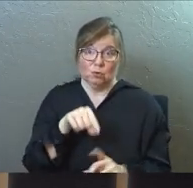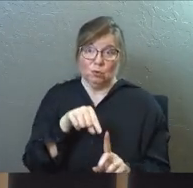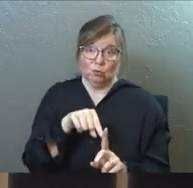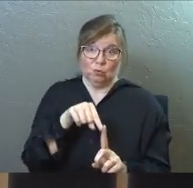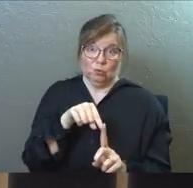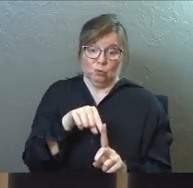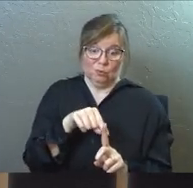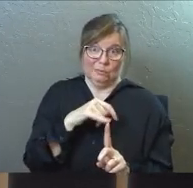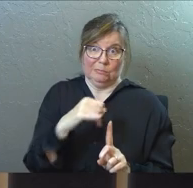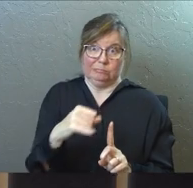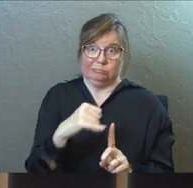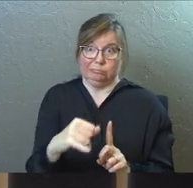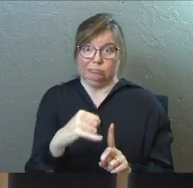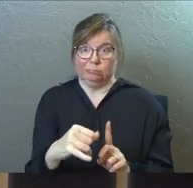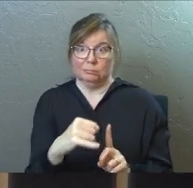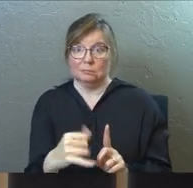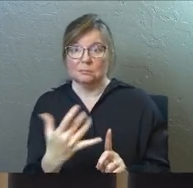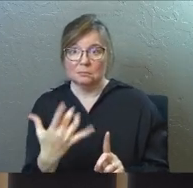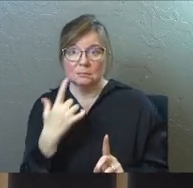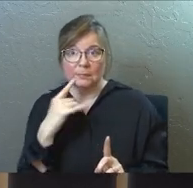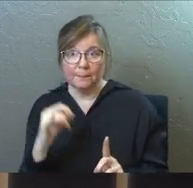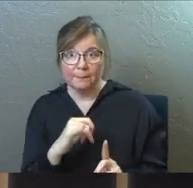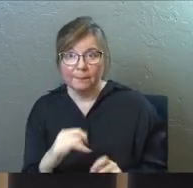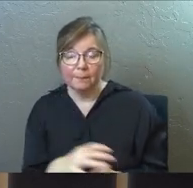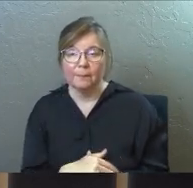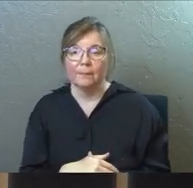you. What we're talking about here at the end is just you.